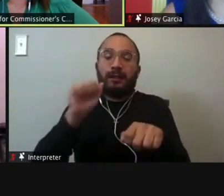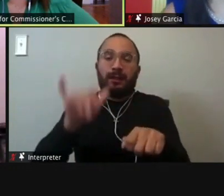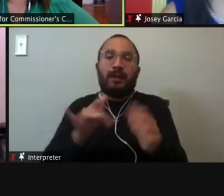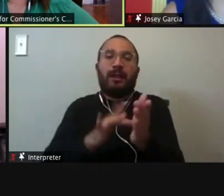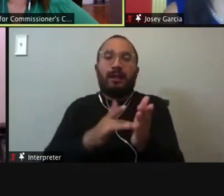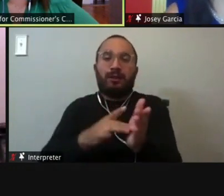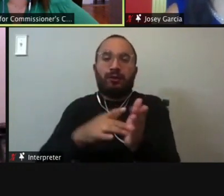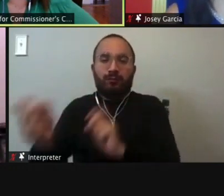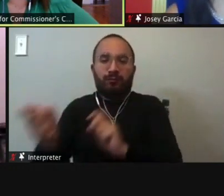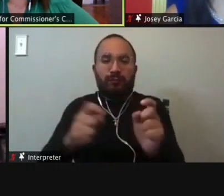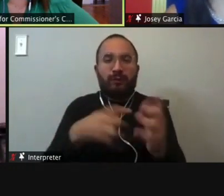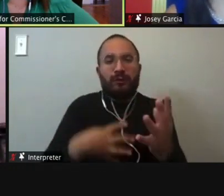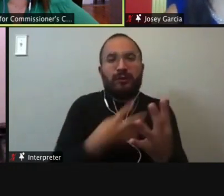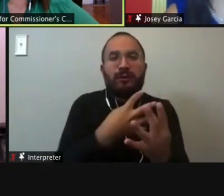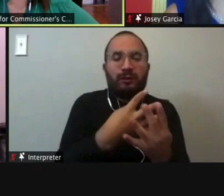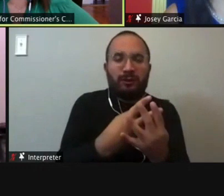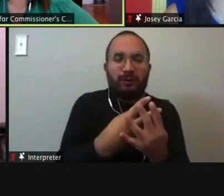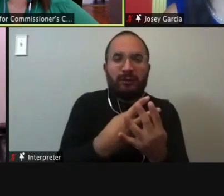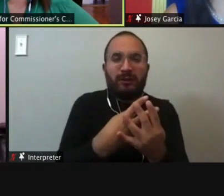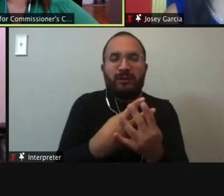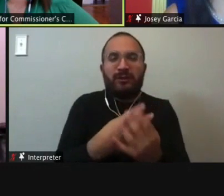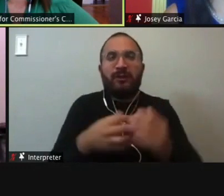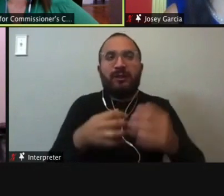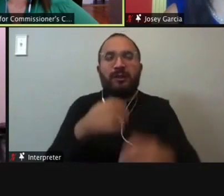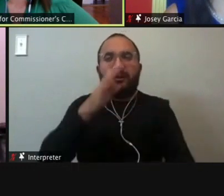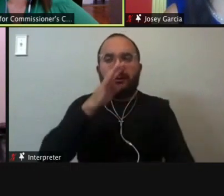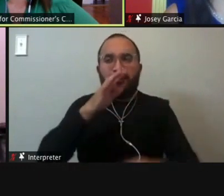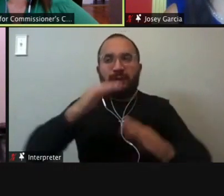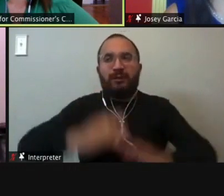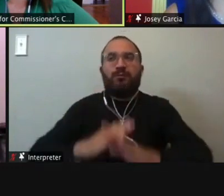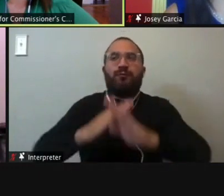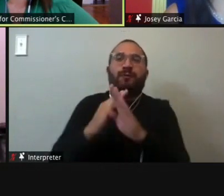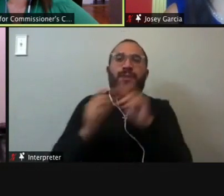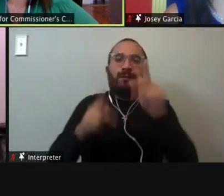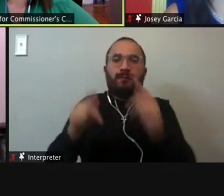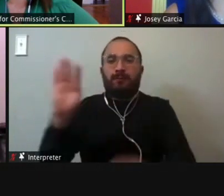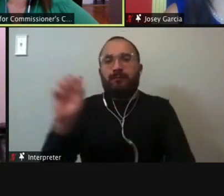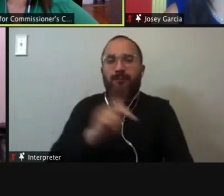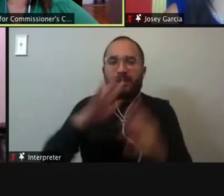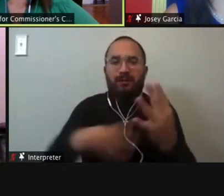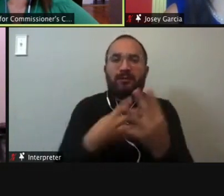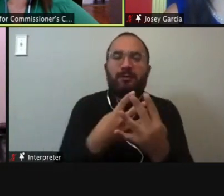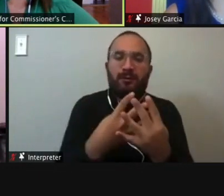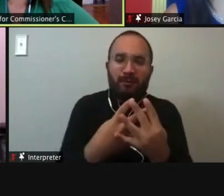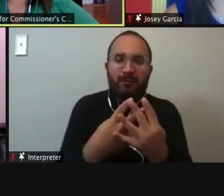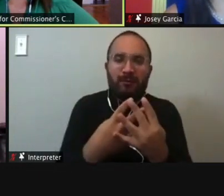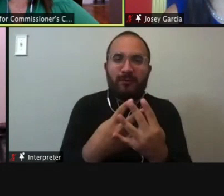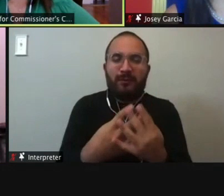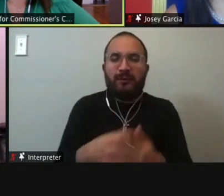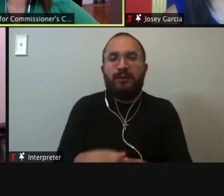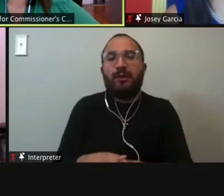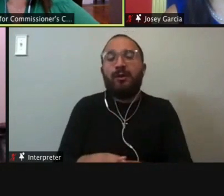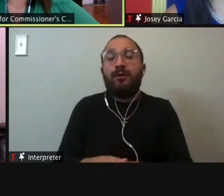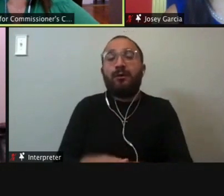in treatment rather than back to the streets and back to old habits. Um, Mr. Lara, we'll start with you on that one.